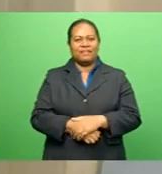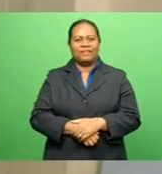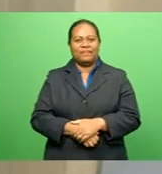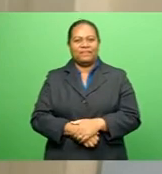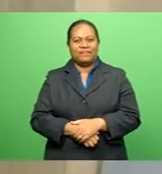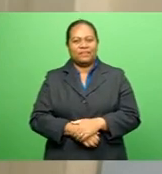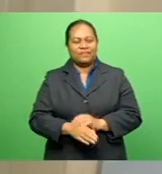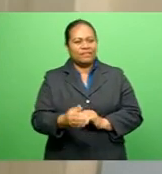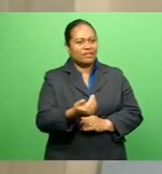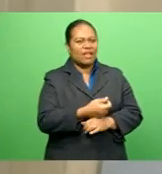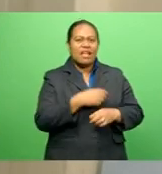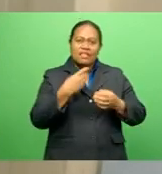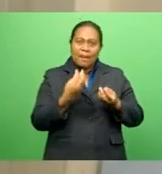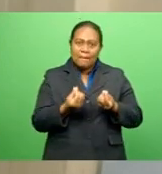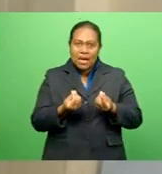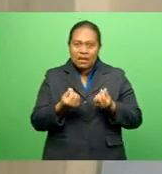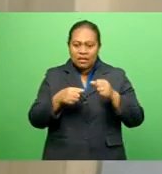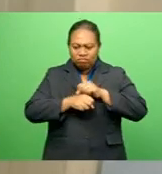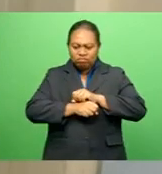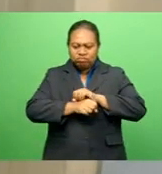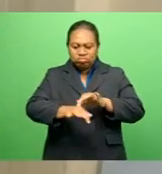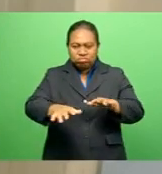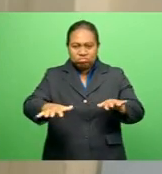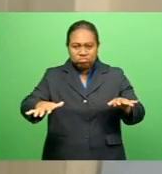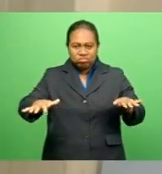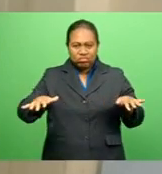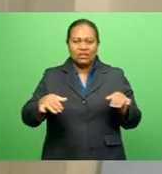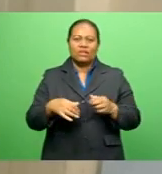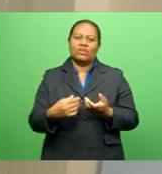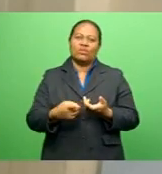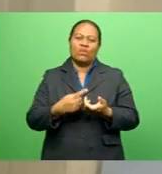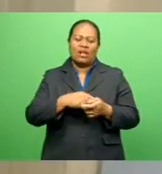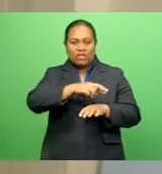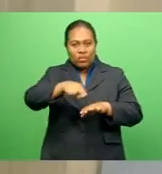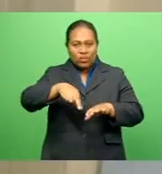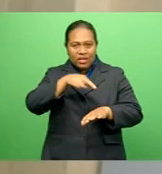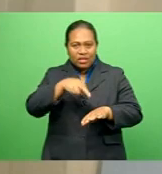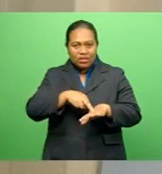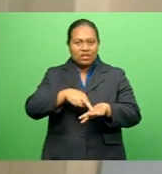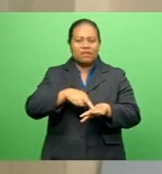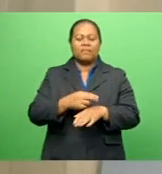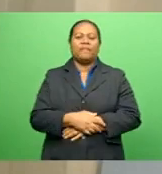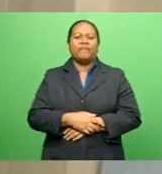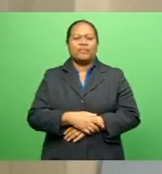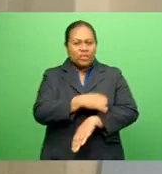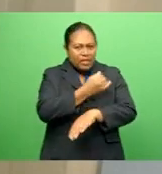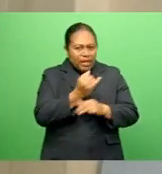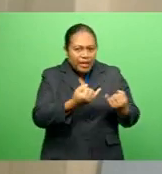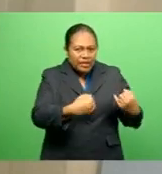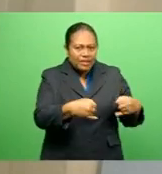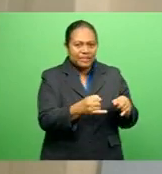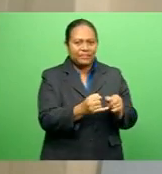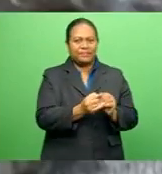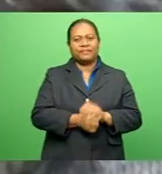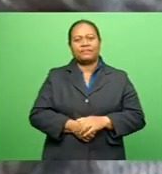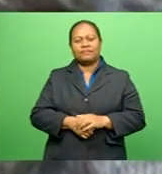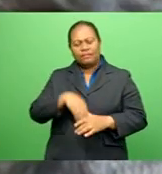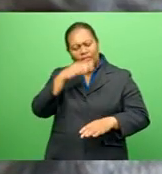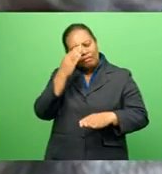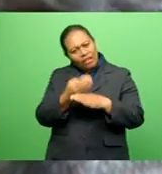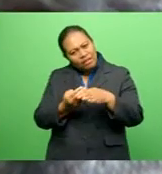money into these very remote and maritime regions So we are helping create and improve